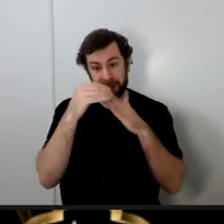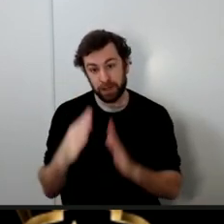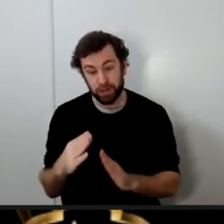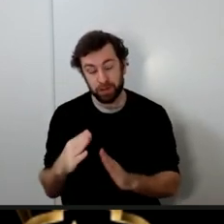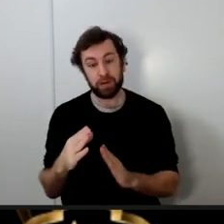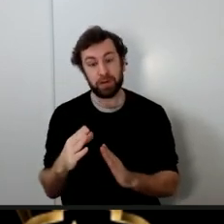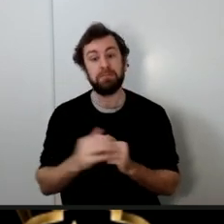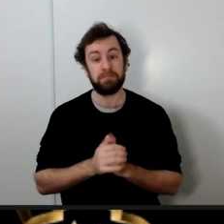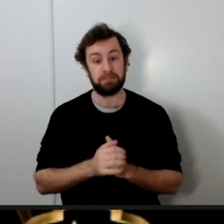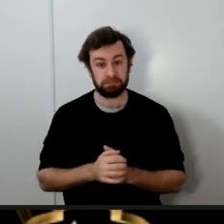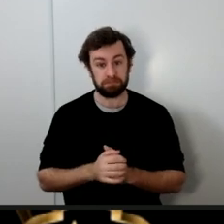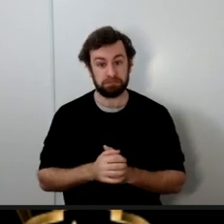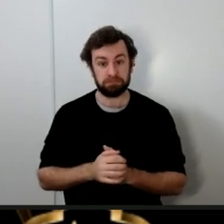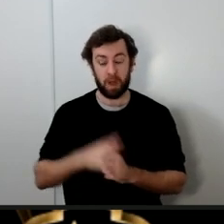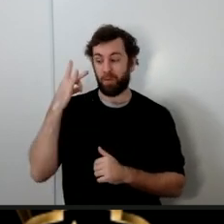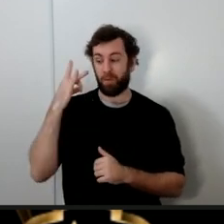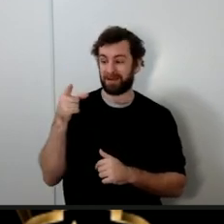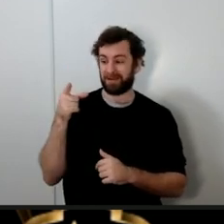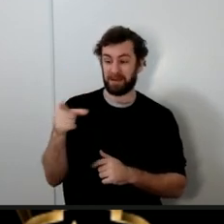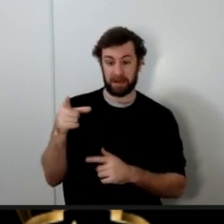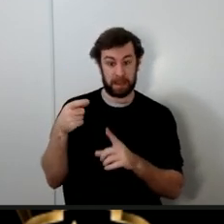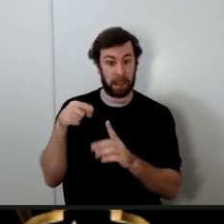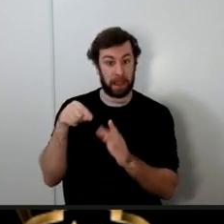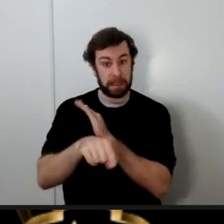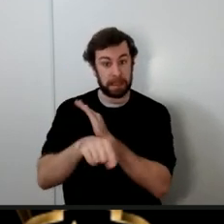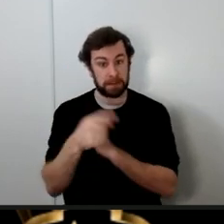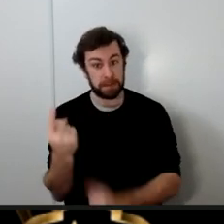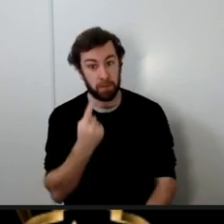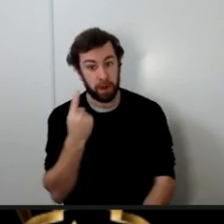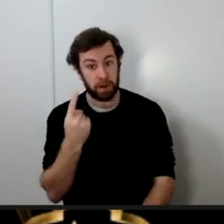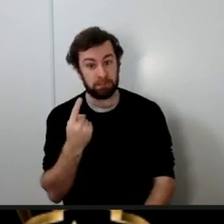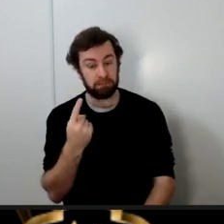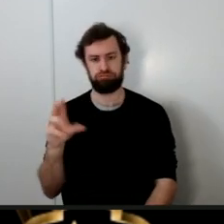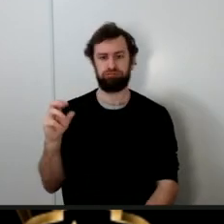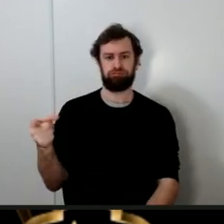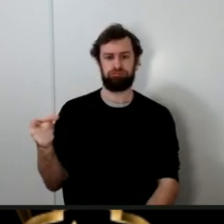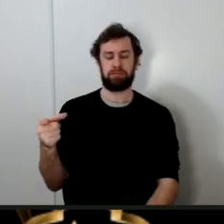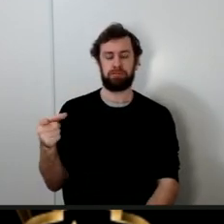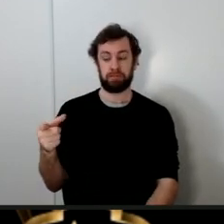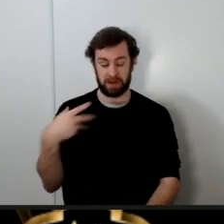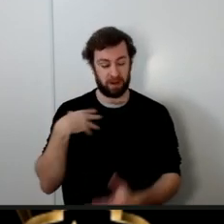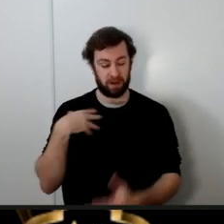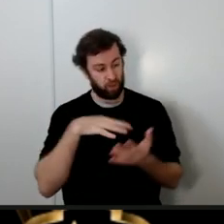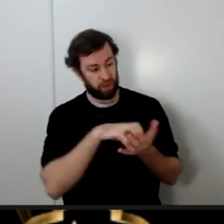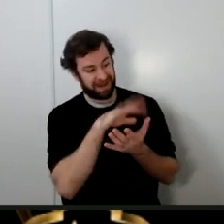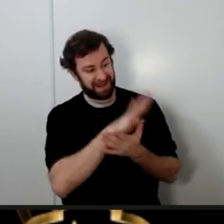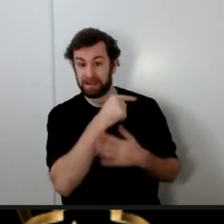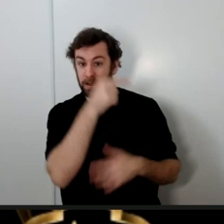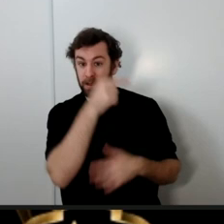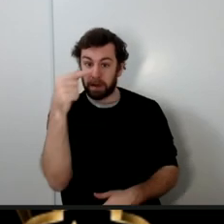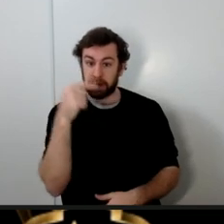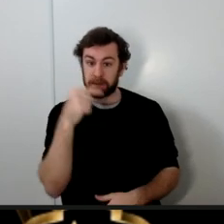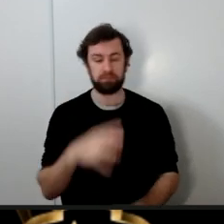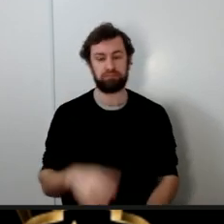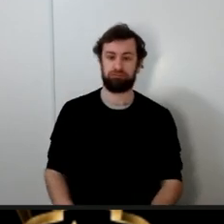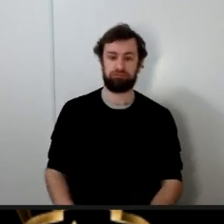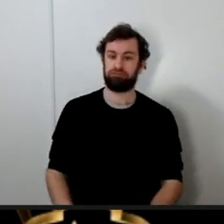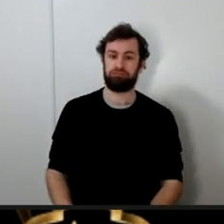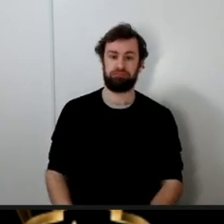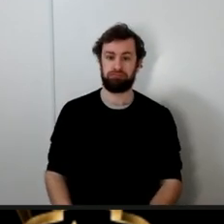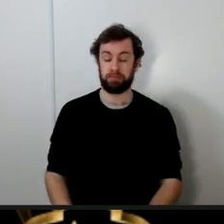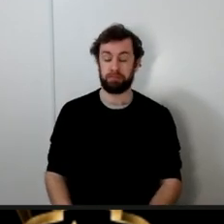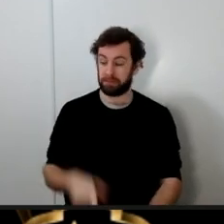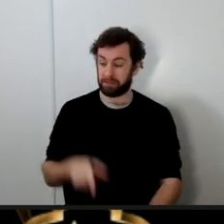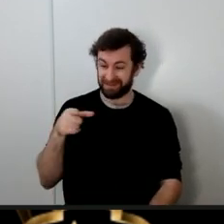did she kill someone no did she weaken his government no did she cause